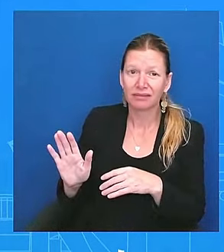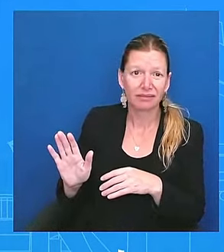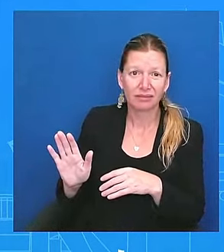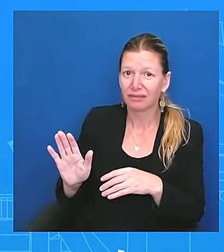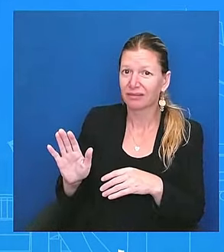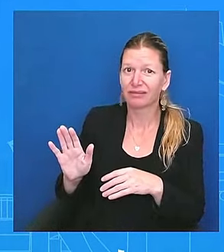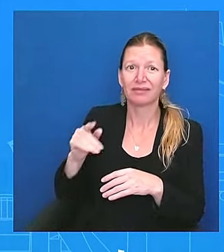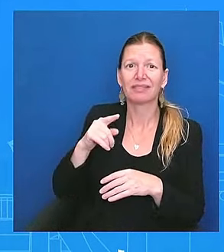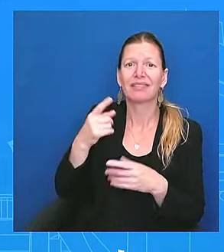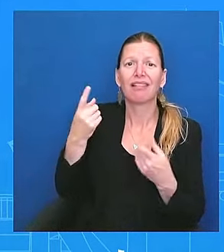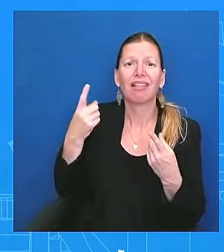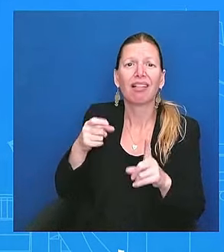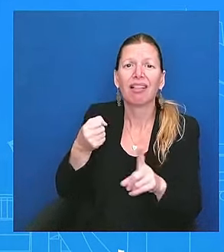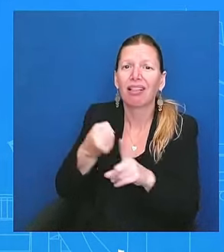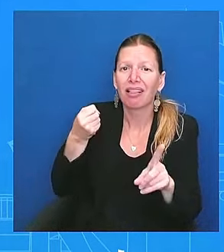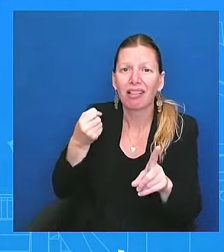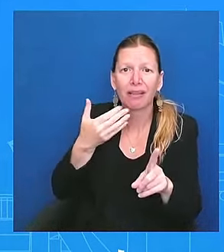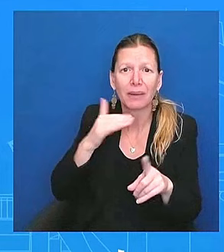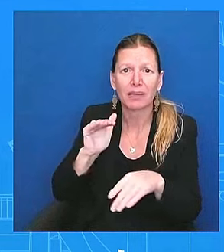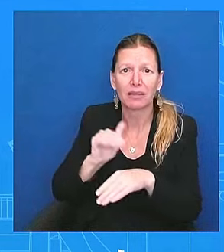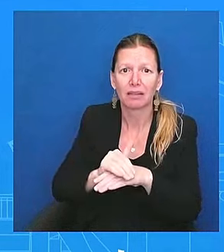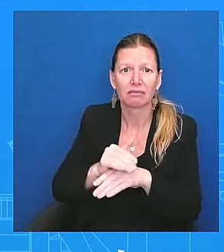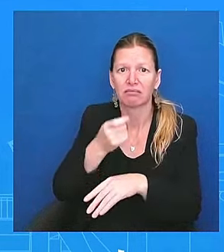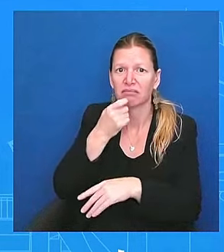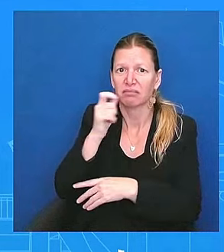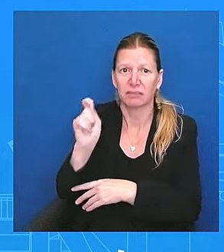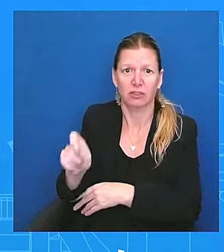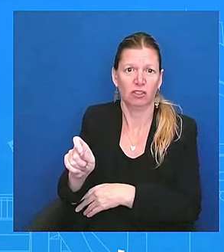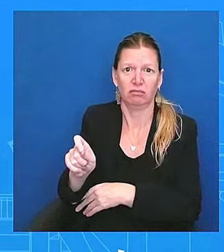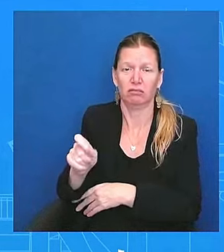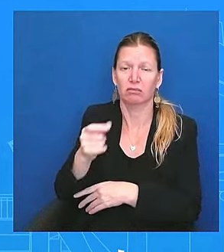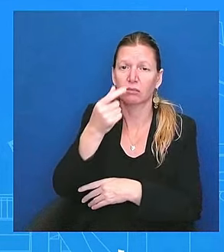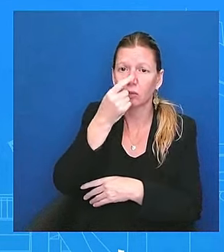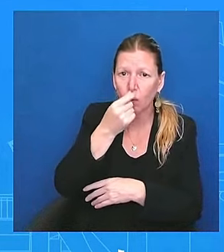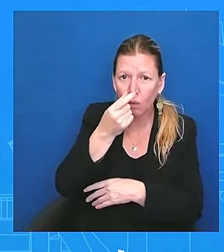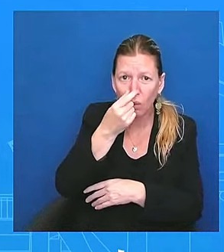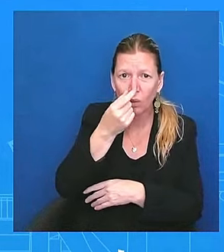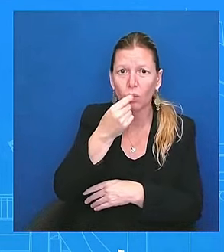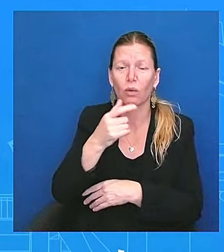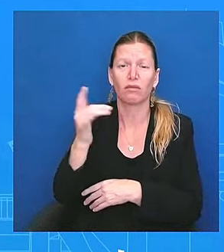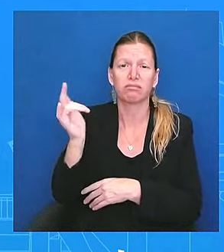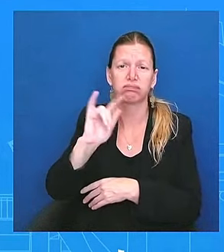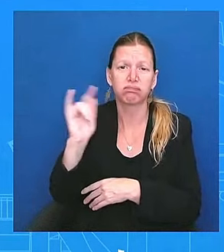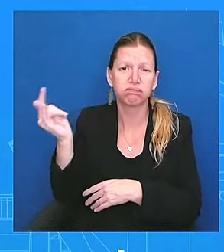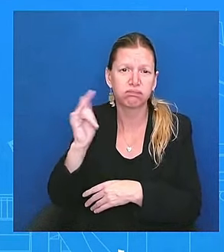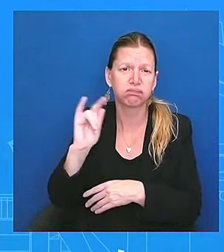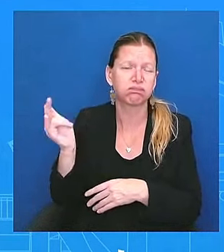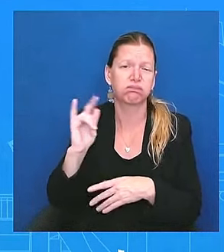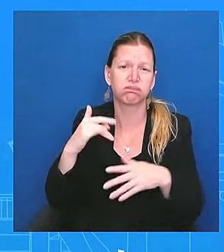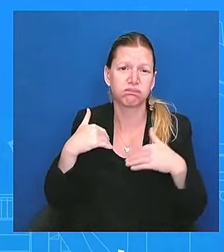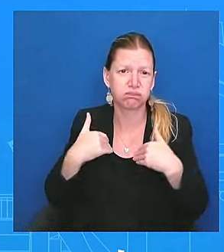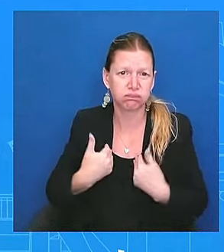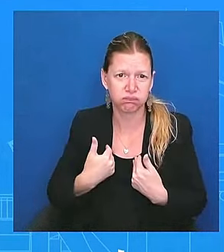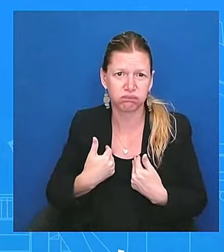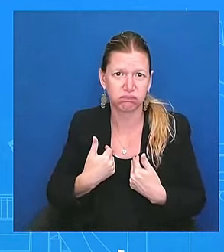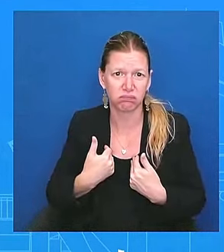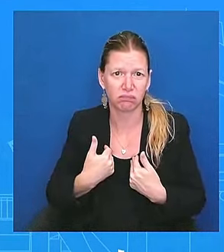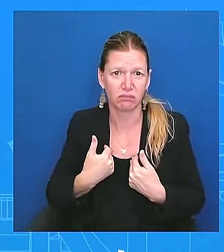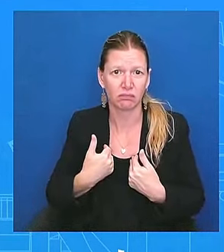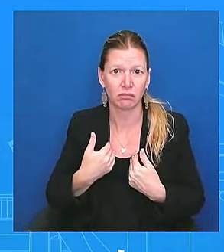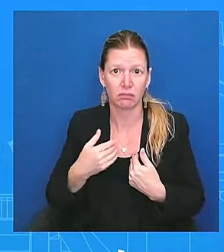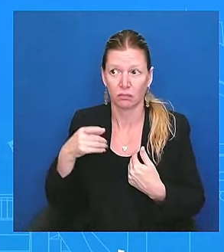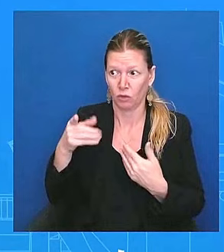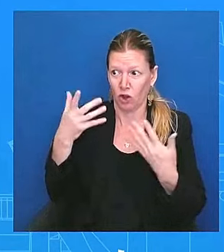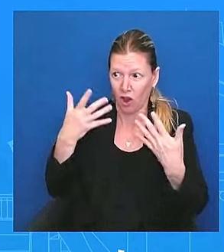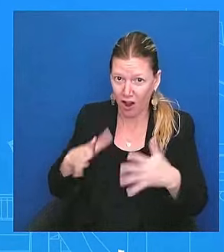night. He had a cold. He was jet lagged. You heard directly from the president about this. And when we get back,